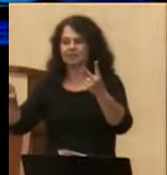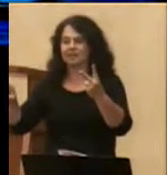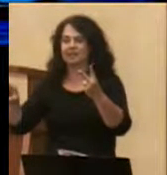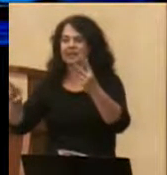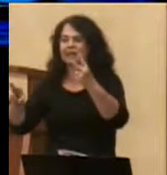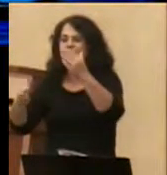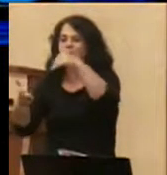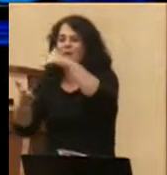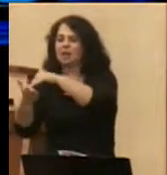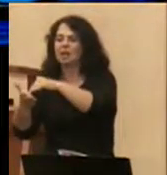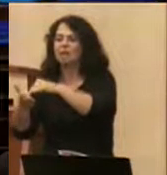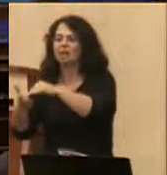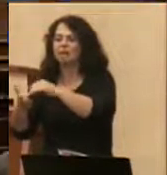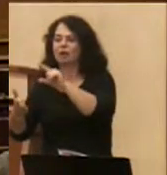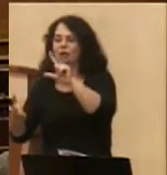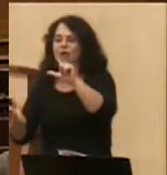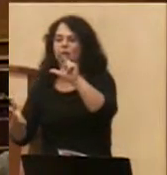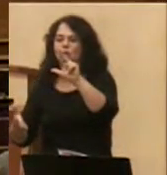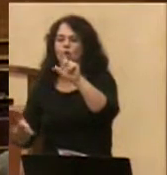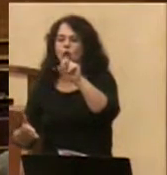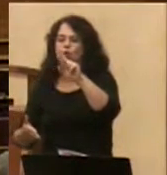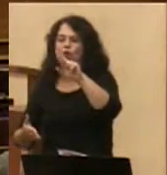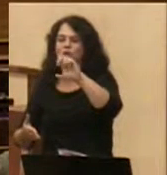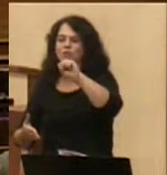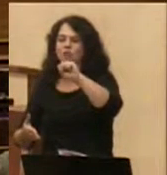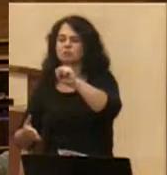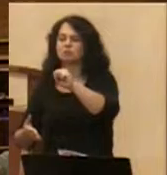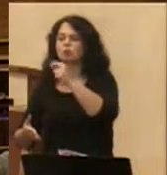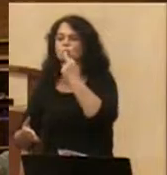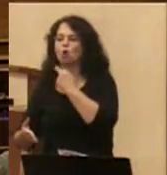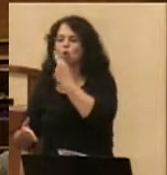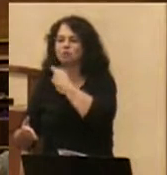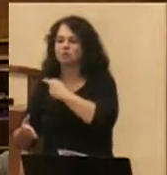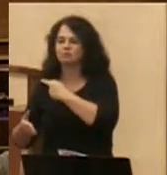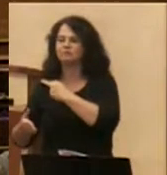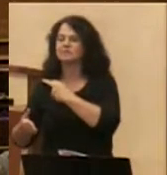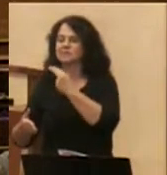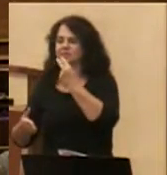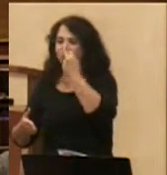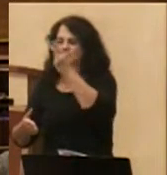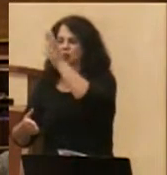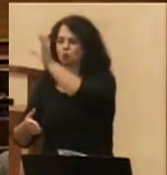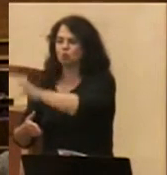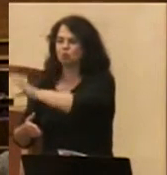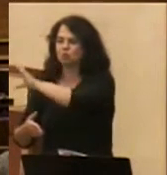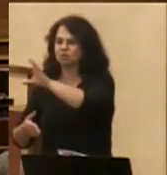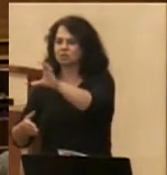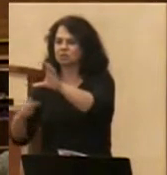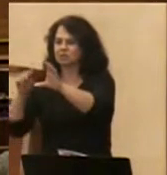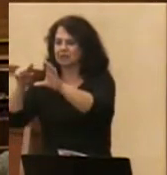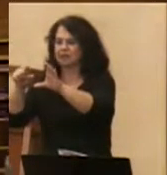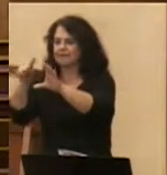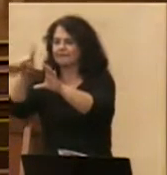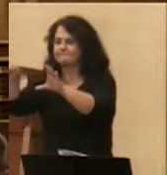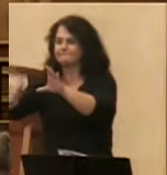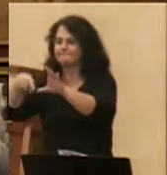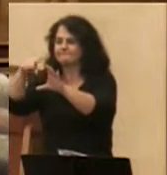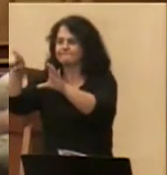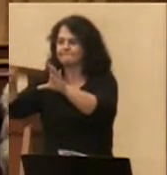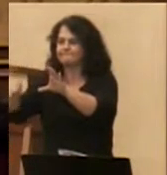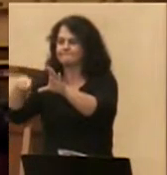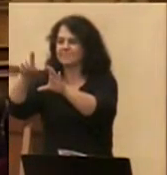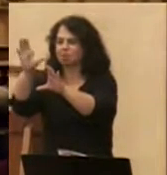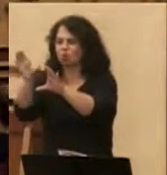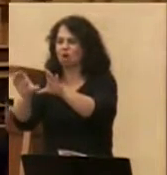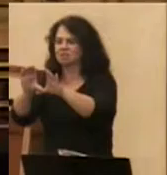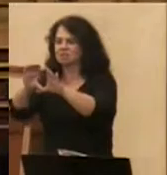rose a black cross. We will come back to Luther's rose and instead spend some time now with